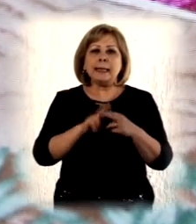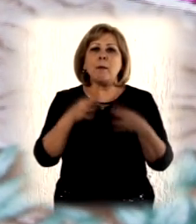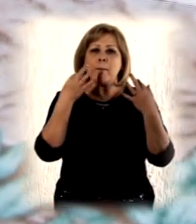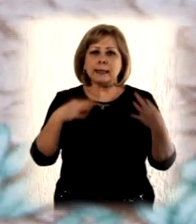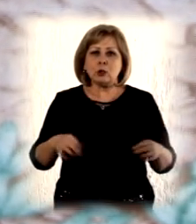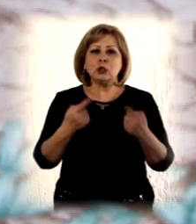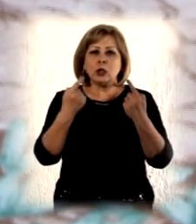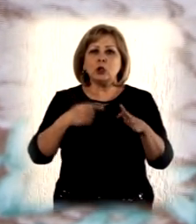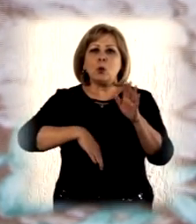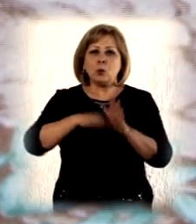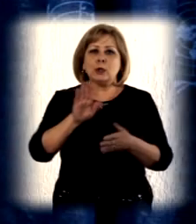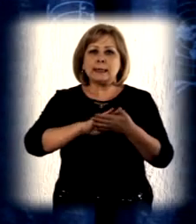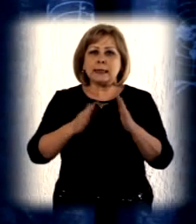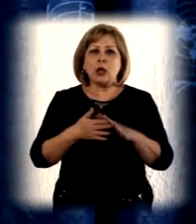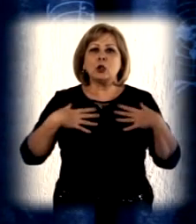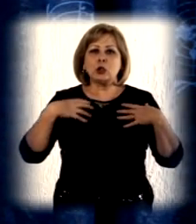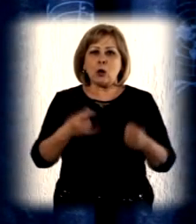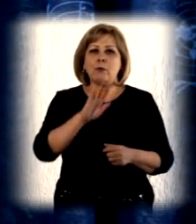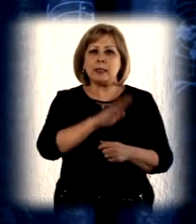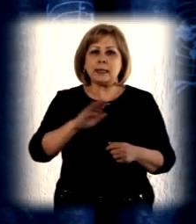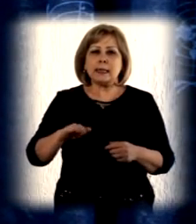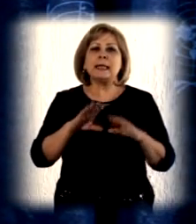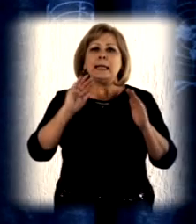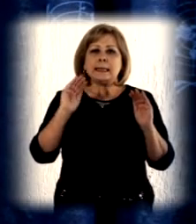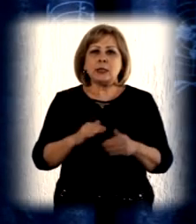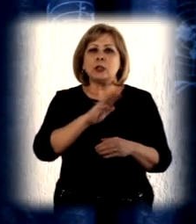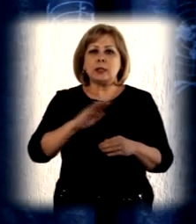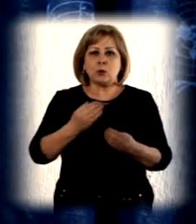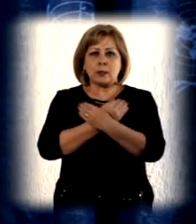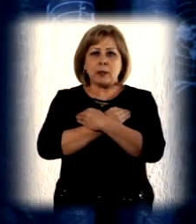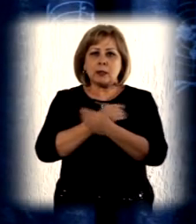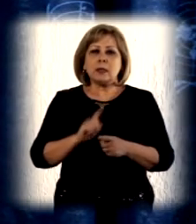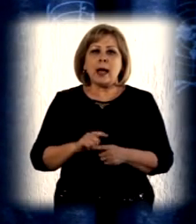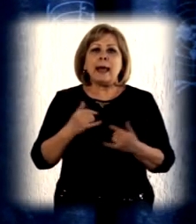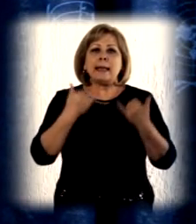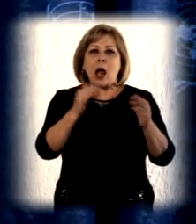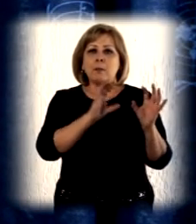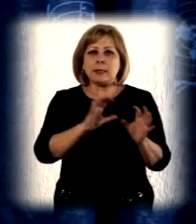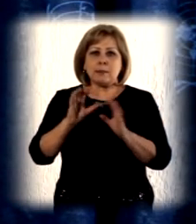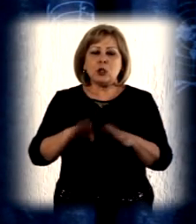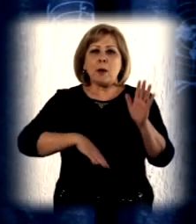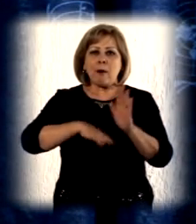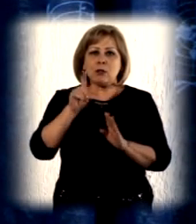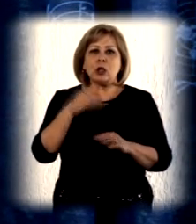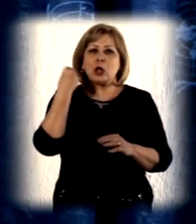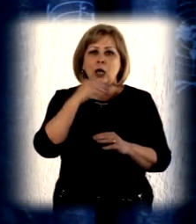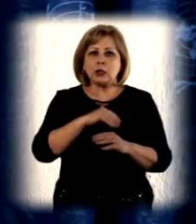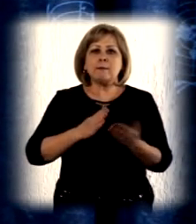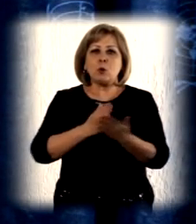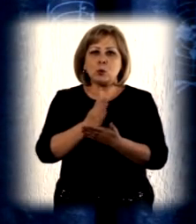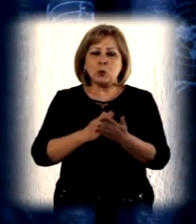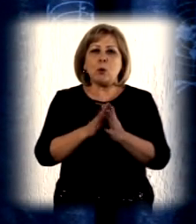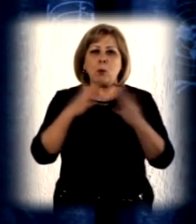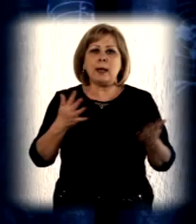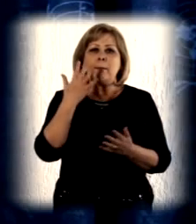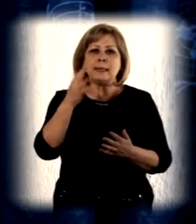of a new vaccine which protects children from this disease. It will greatly improve the health of children and reduce child